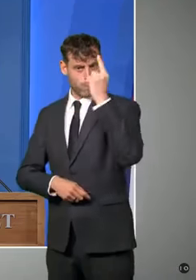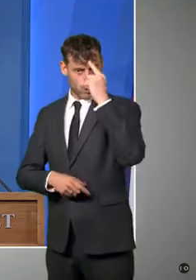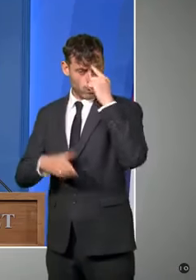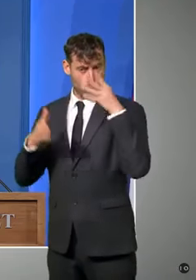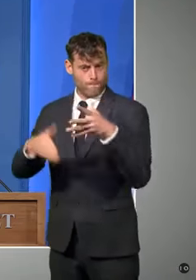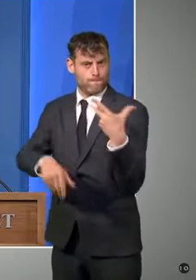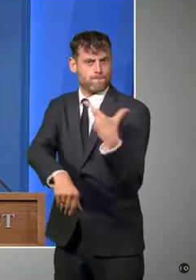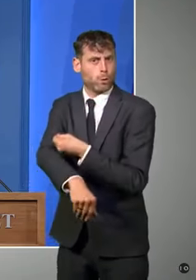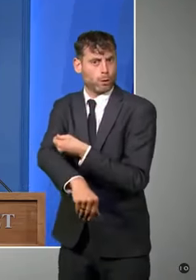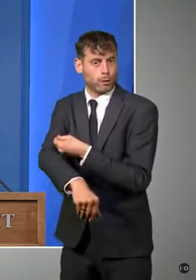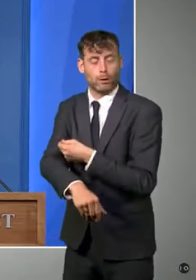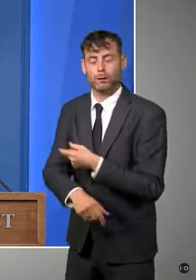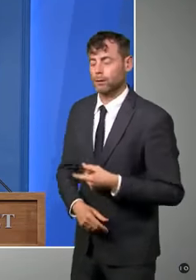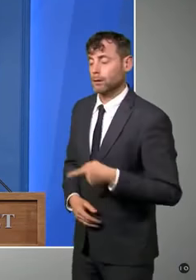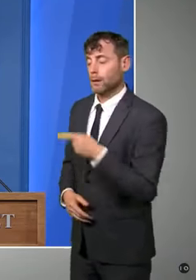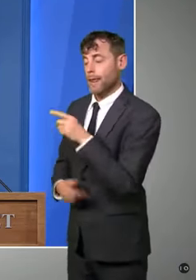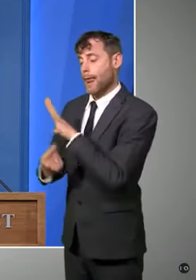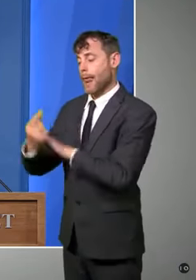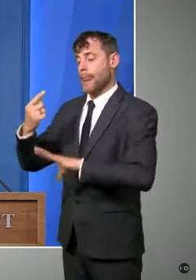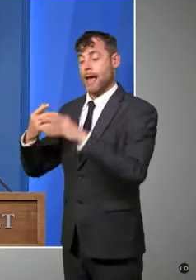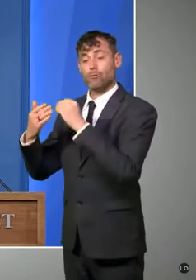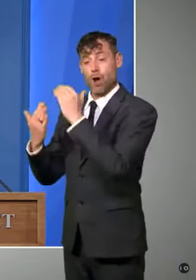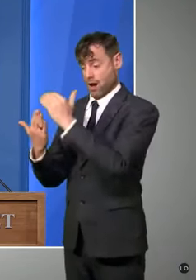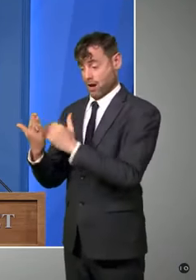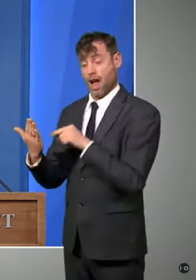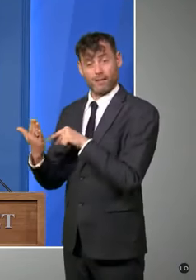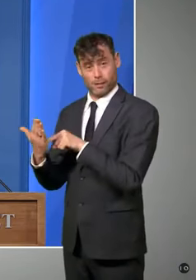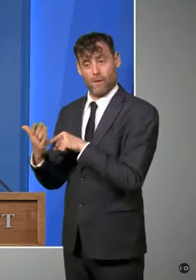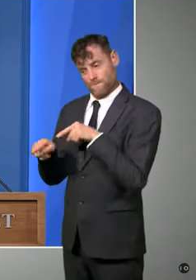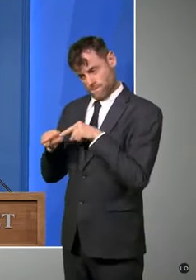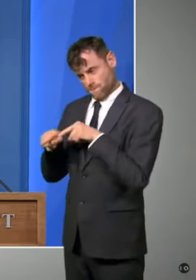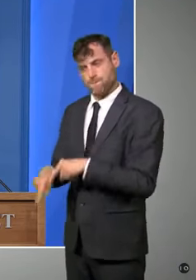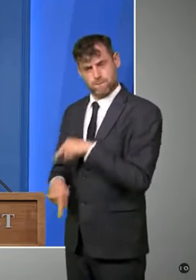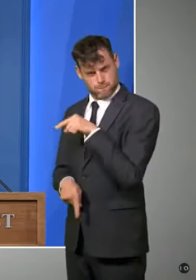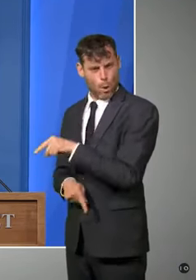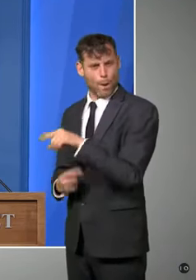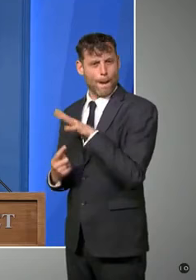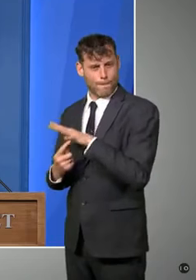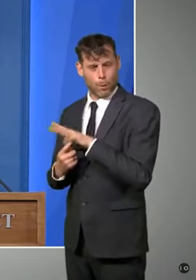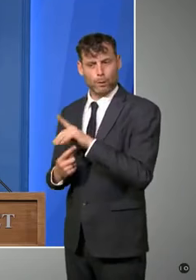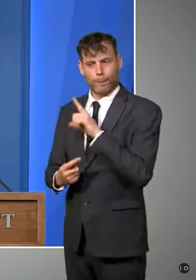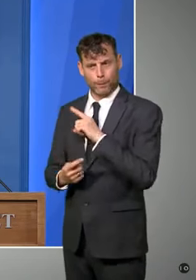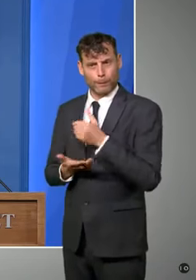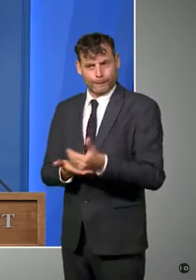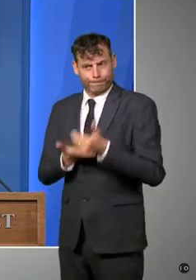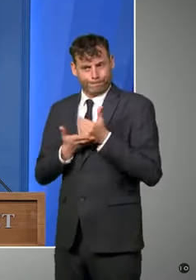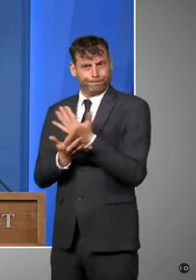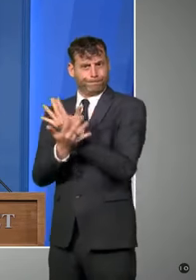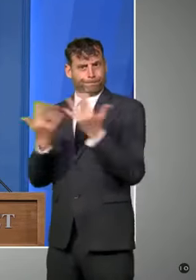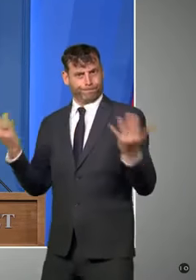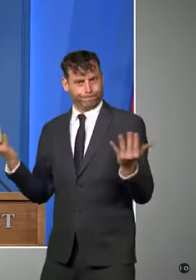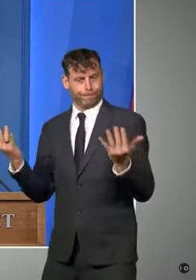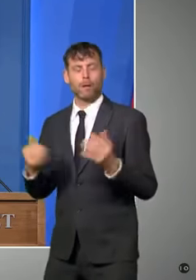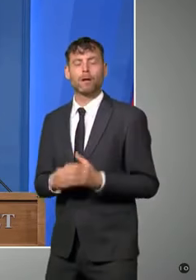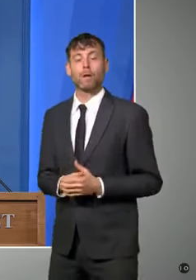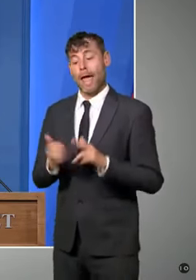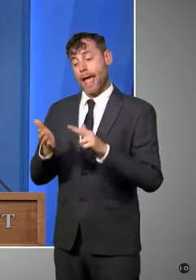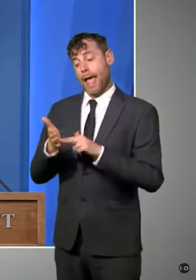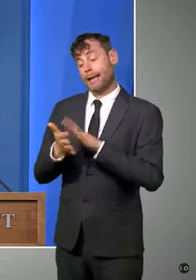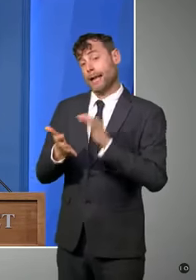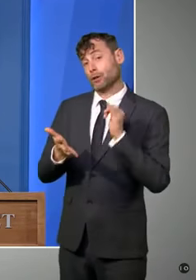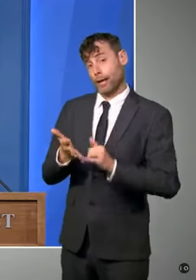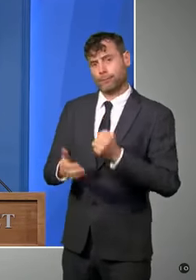hospital admissions and deaths. And we too in the NHS will keep our side of the bargain, looking after you whether you have COVID or non-COVID